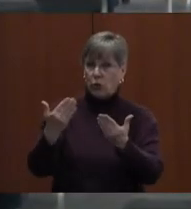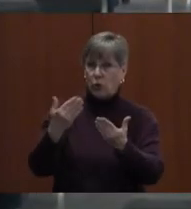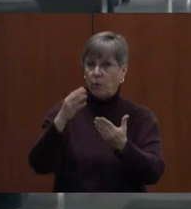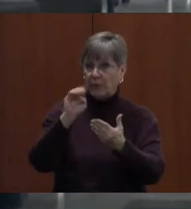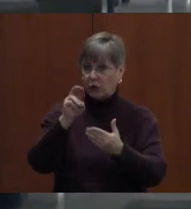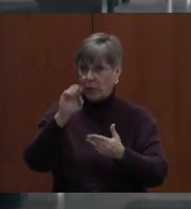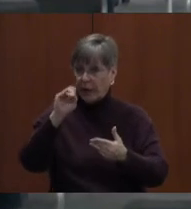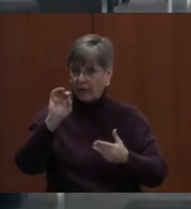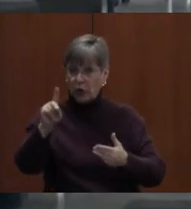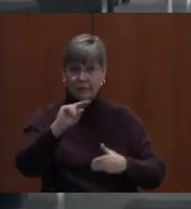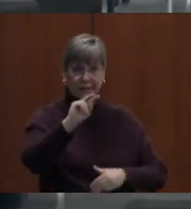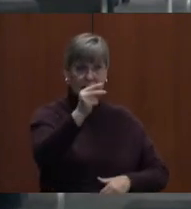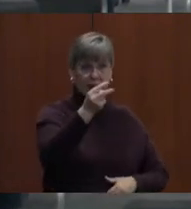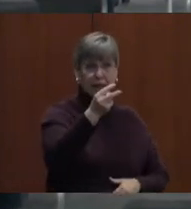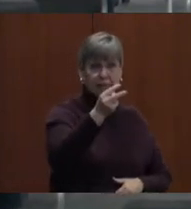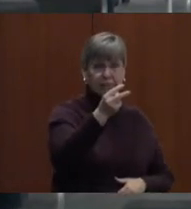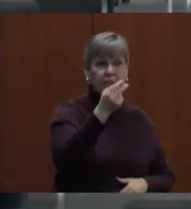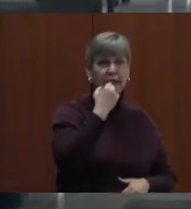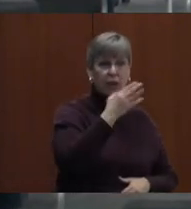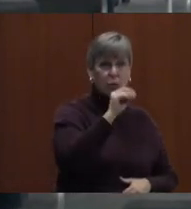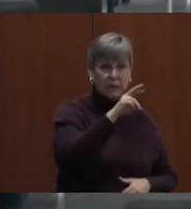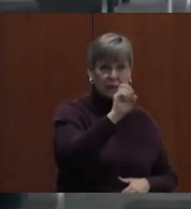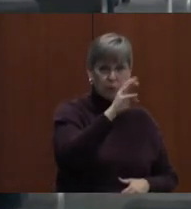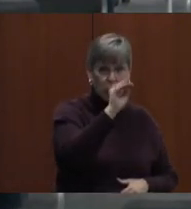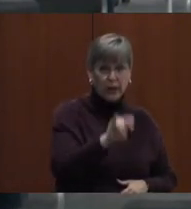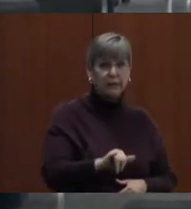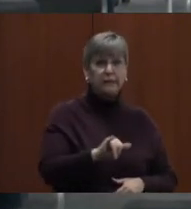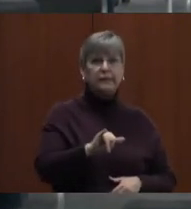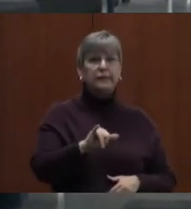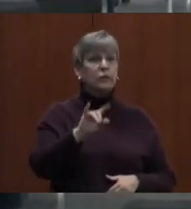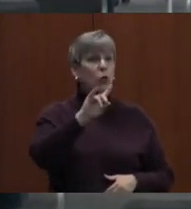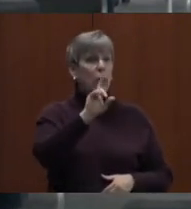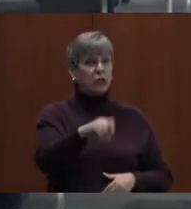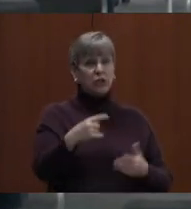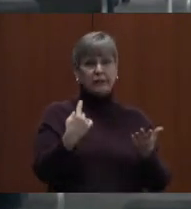Second. Thank you, Mrs. Mary. Any questions or discussion?